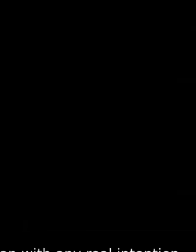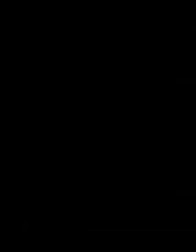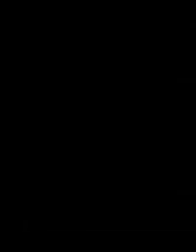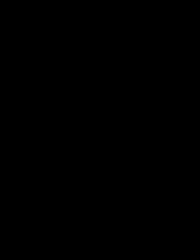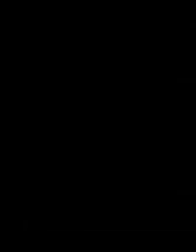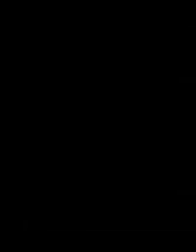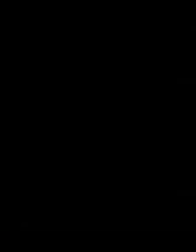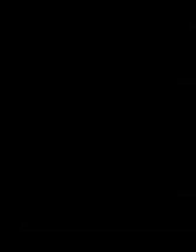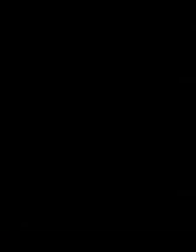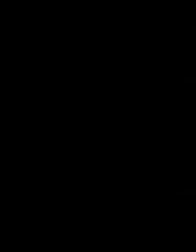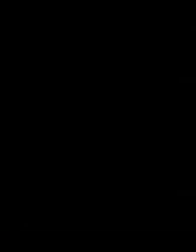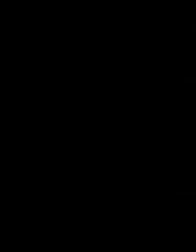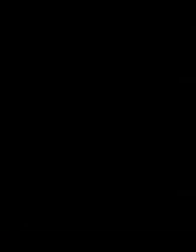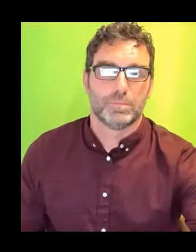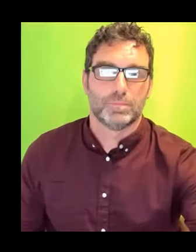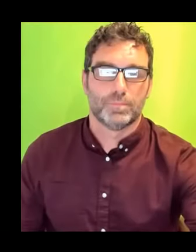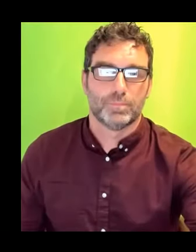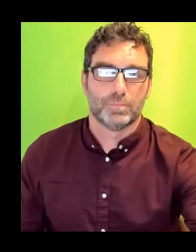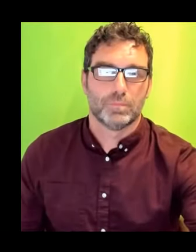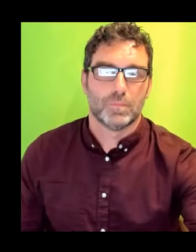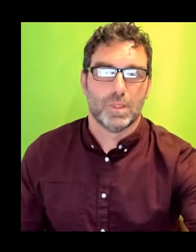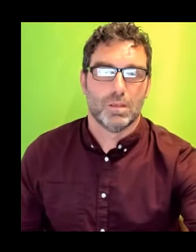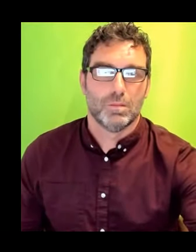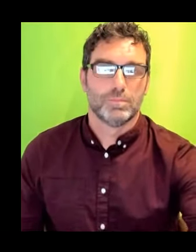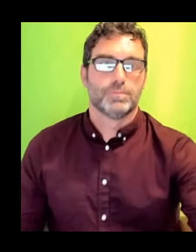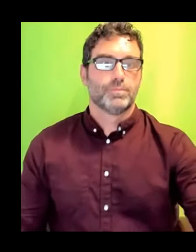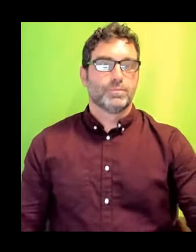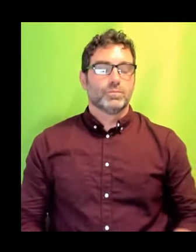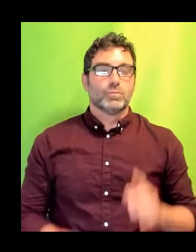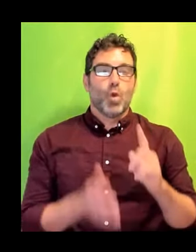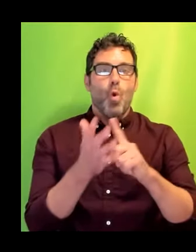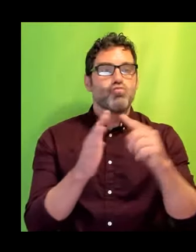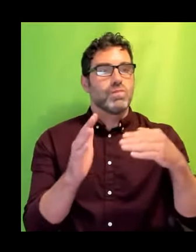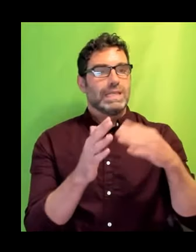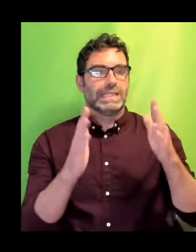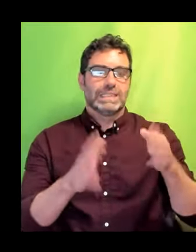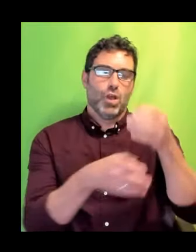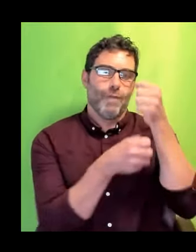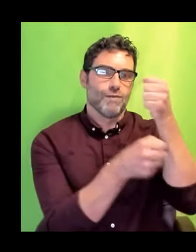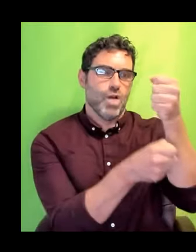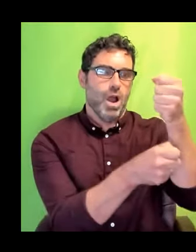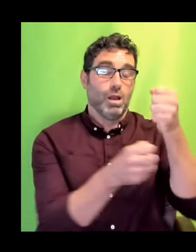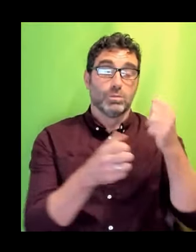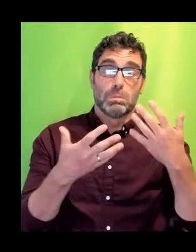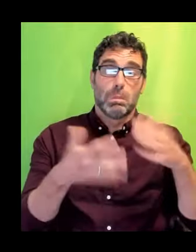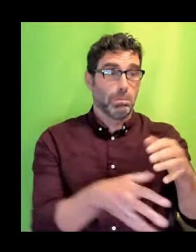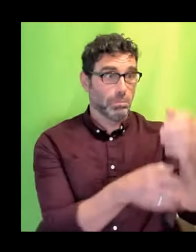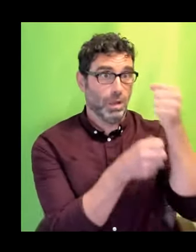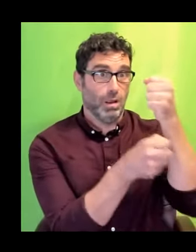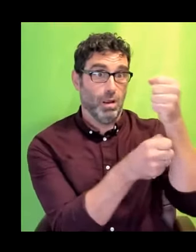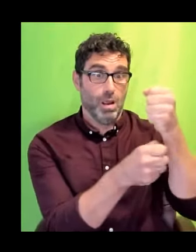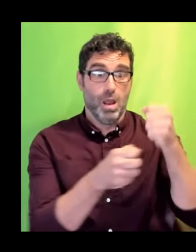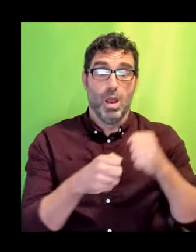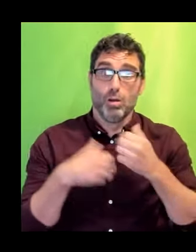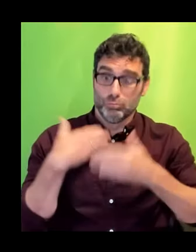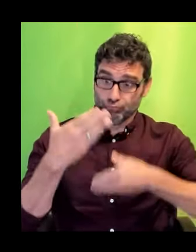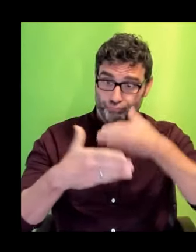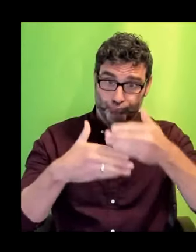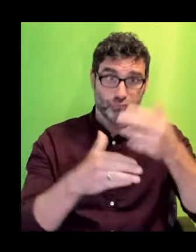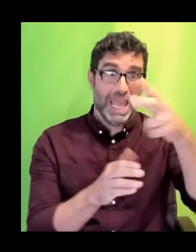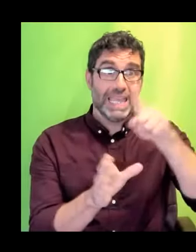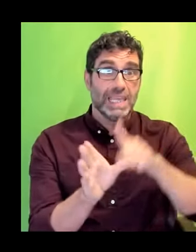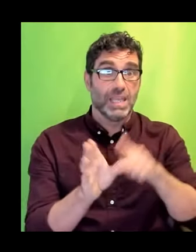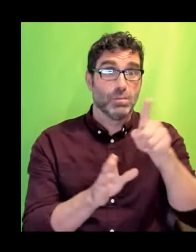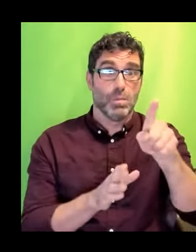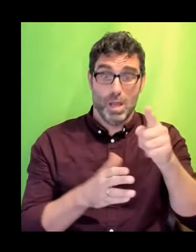Liz had to fight and she did fight. It took eight years, but by the end of her time on Silent Witness, Liz finally